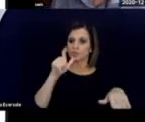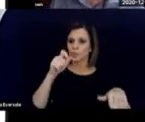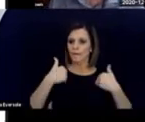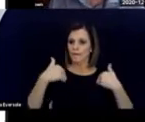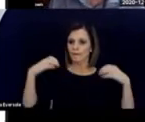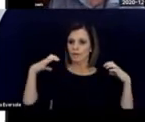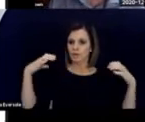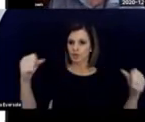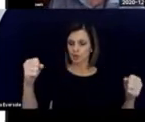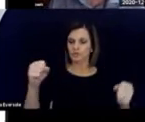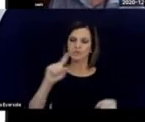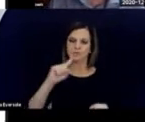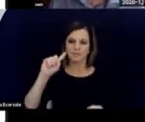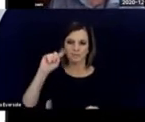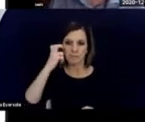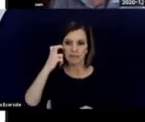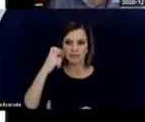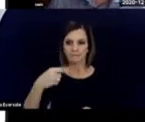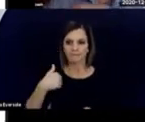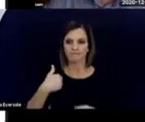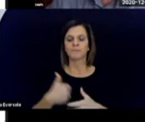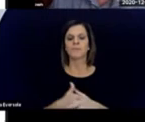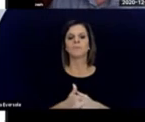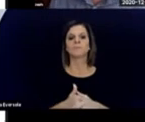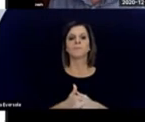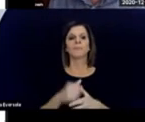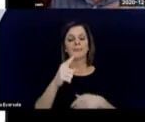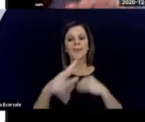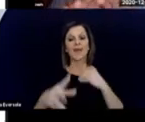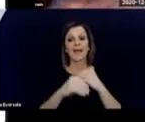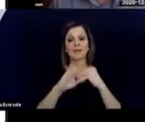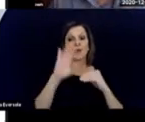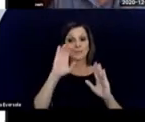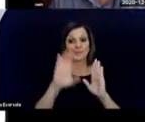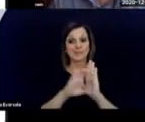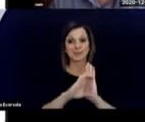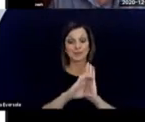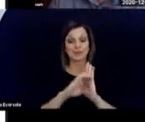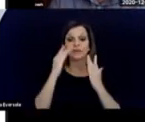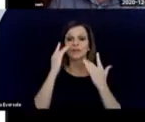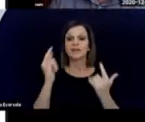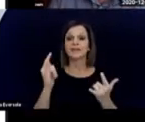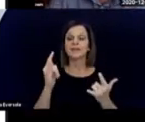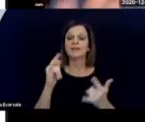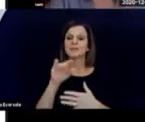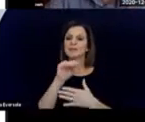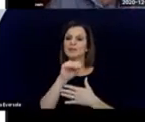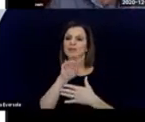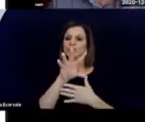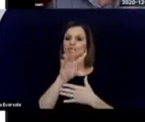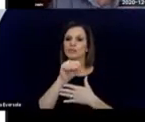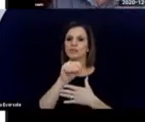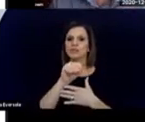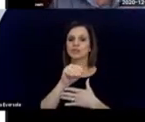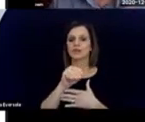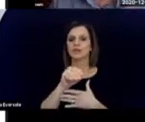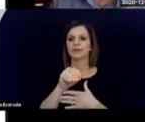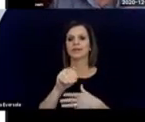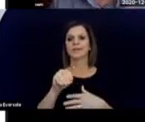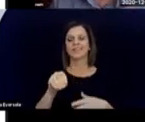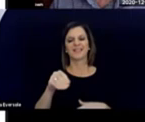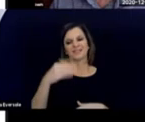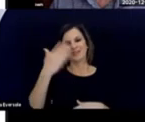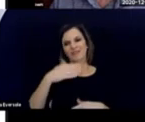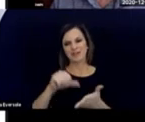-blindness. And I put a picture of Lily because a screenshot of the front page didn't look very impressive